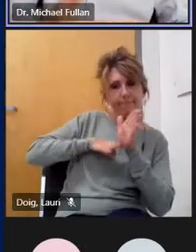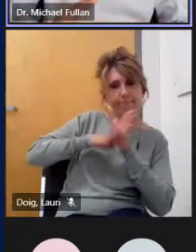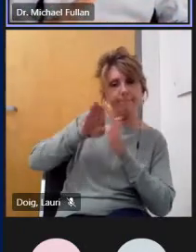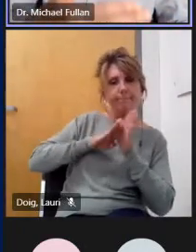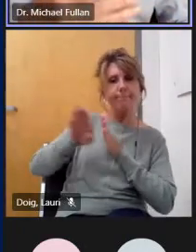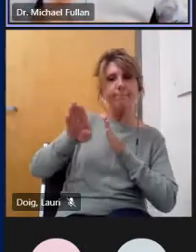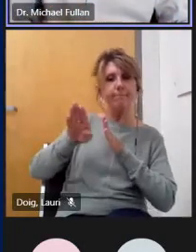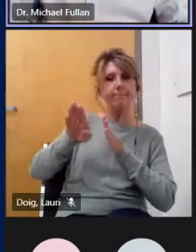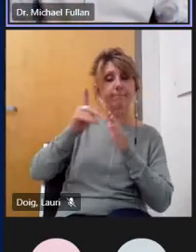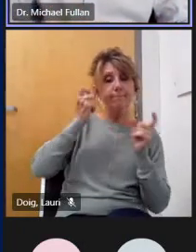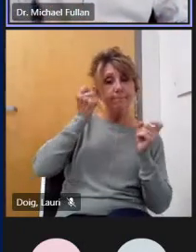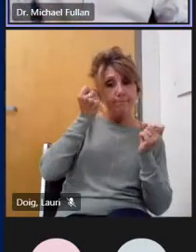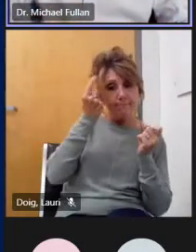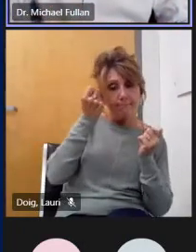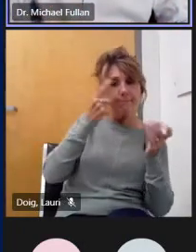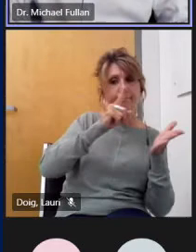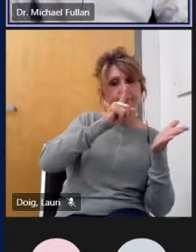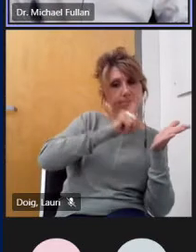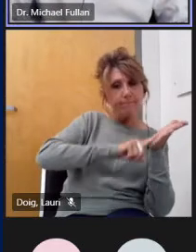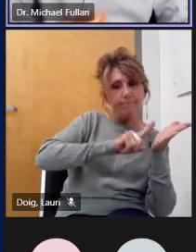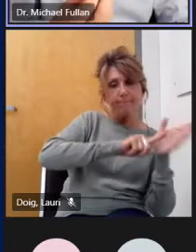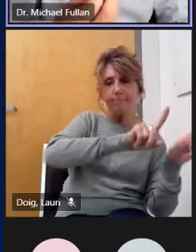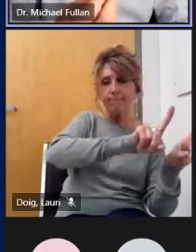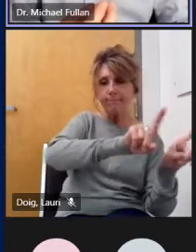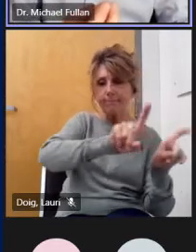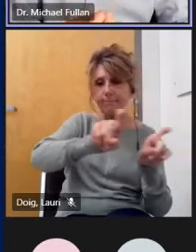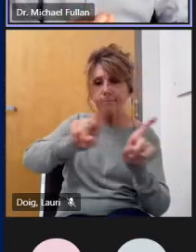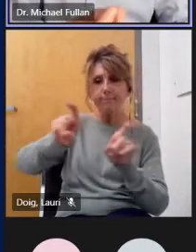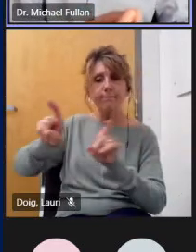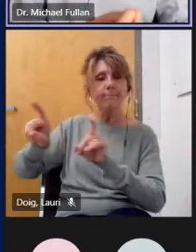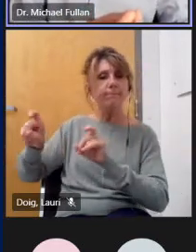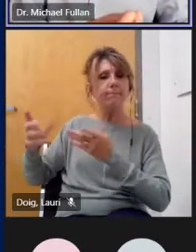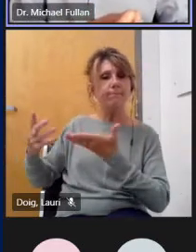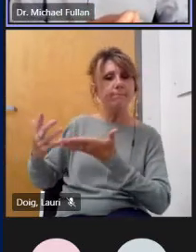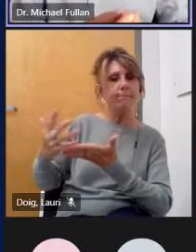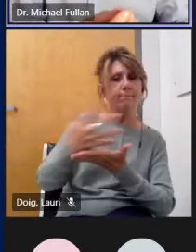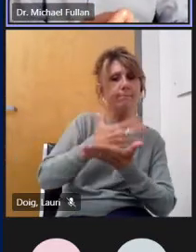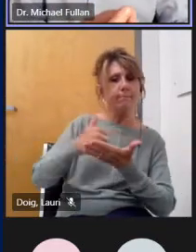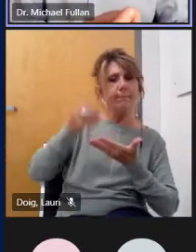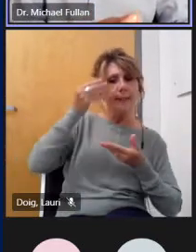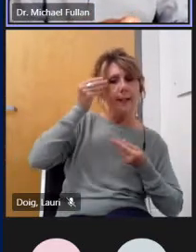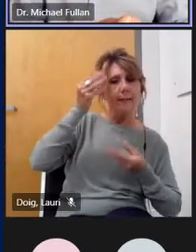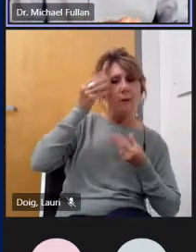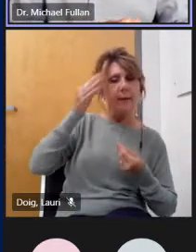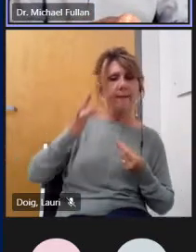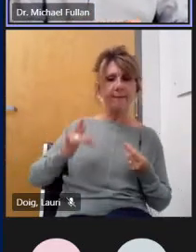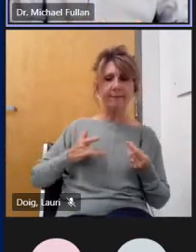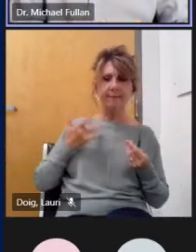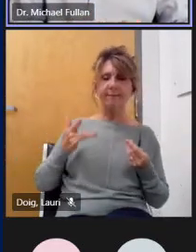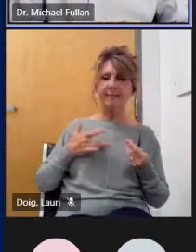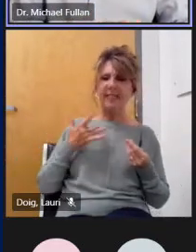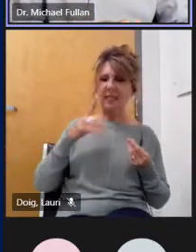coherence work and capacity building work said uh what's new we know that uh we know that students aren't engaged but